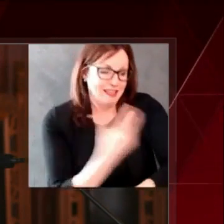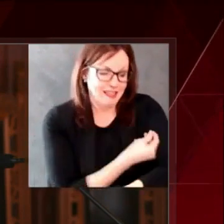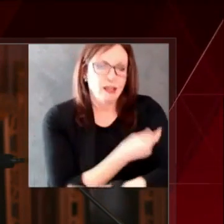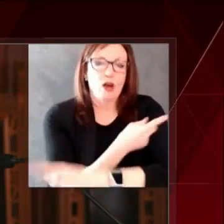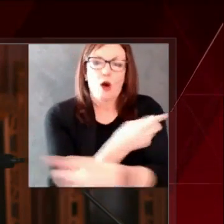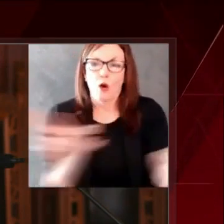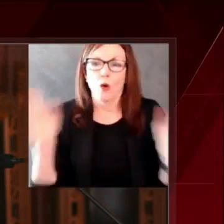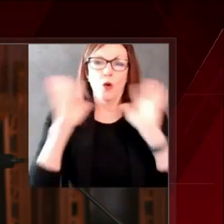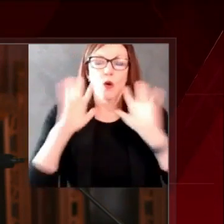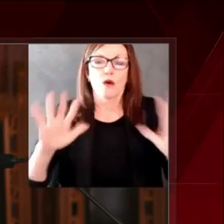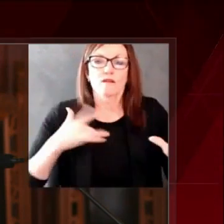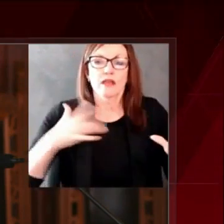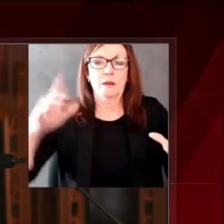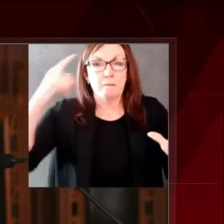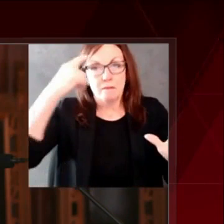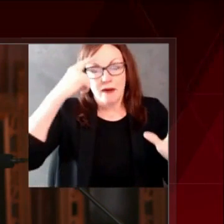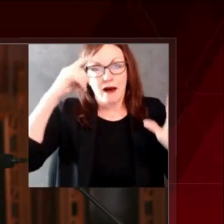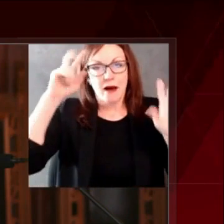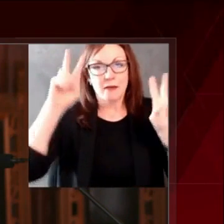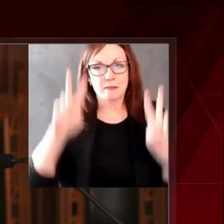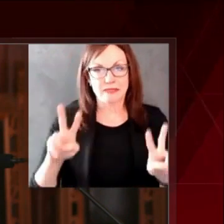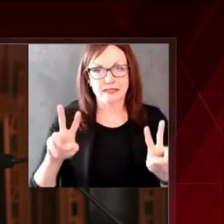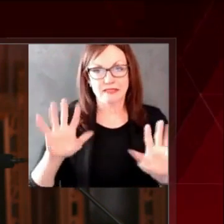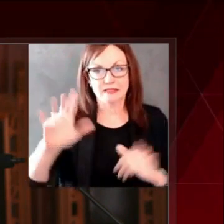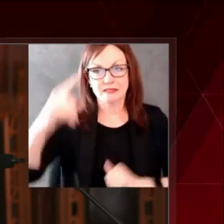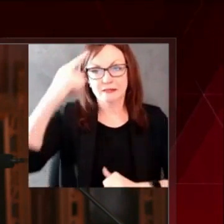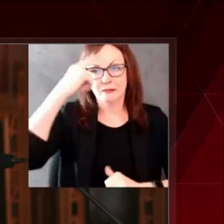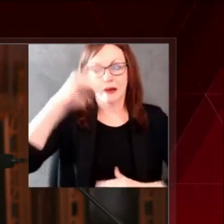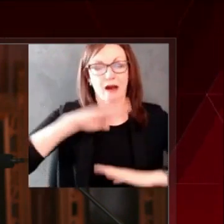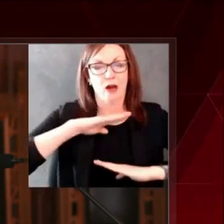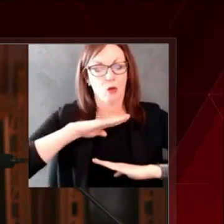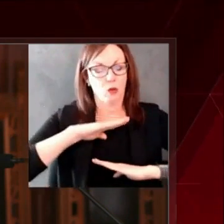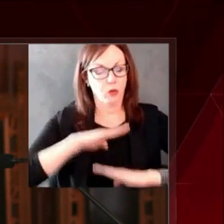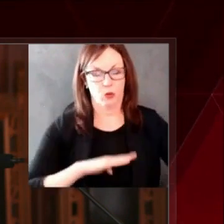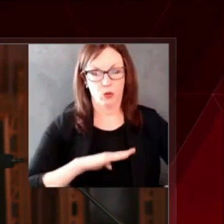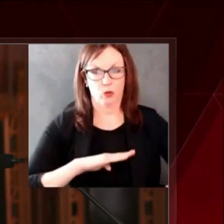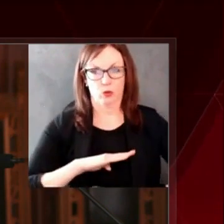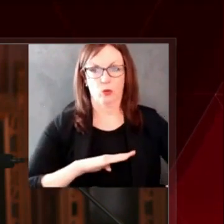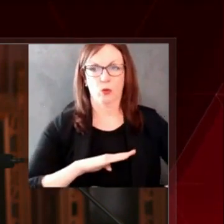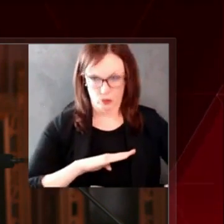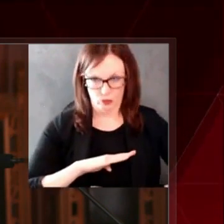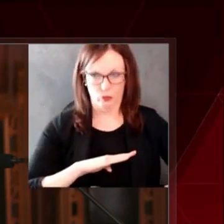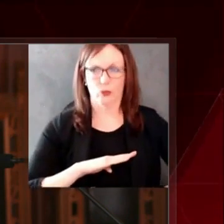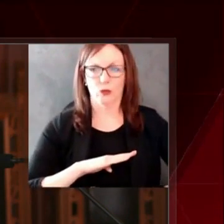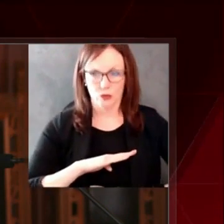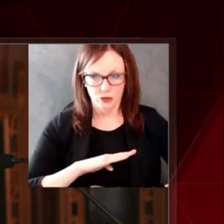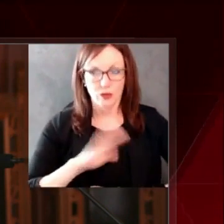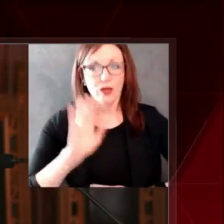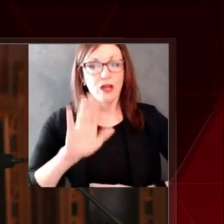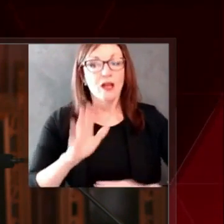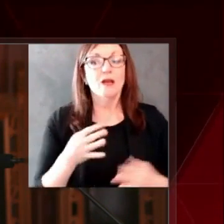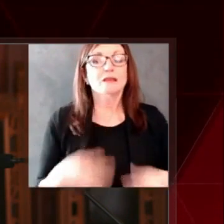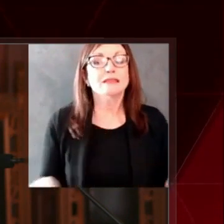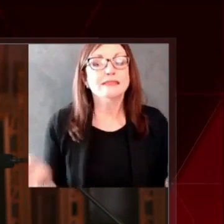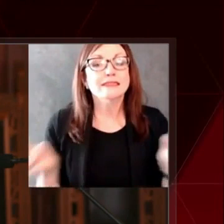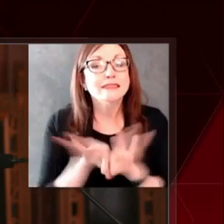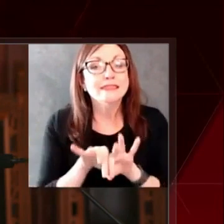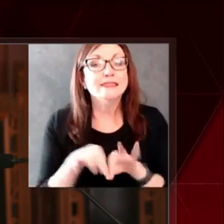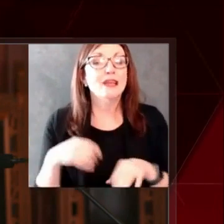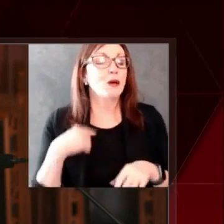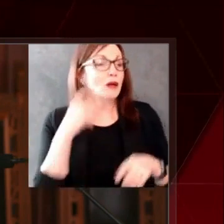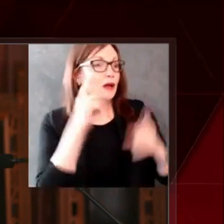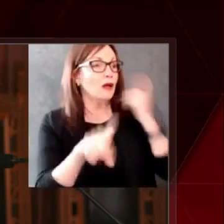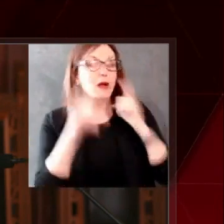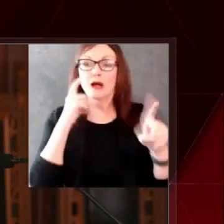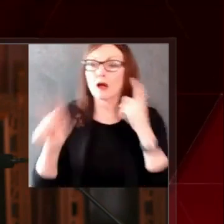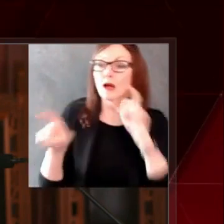would. They've seen so much suffering on the front lines of this pandemic. We are grateful for their tireless work and dedication, and we are